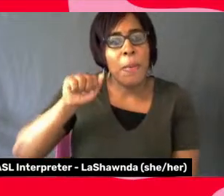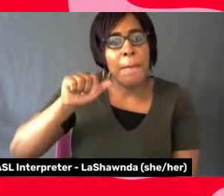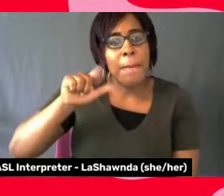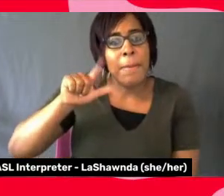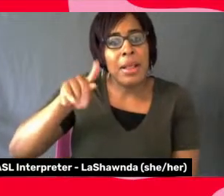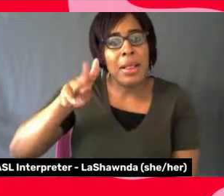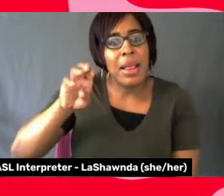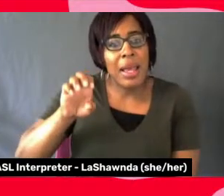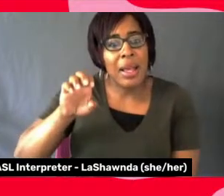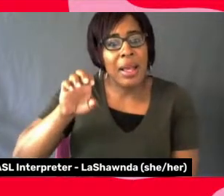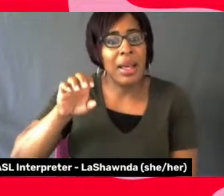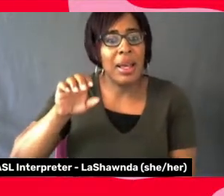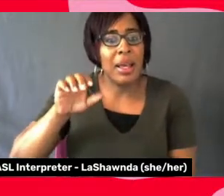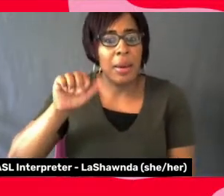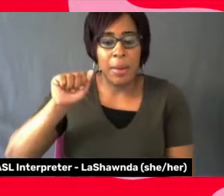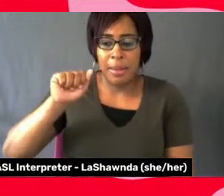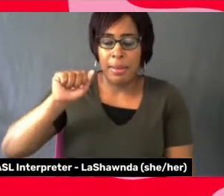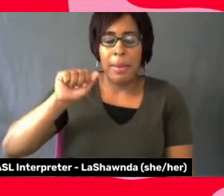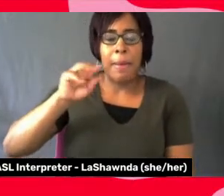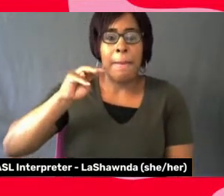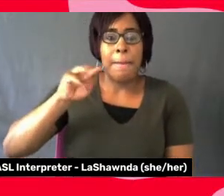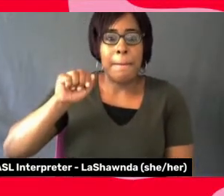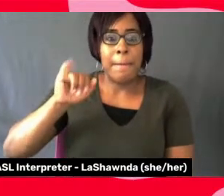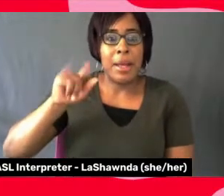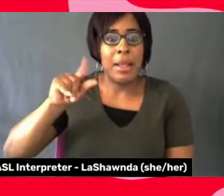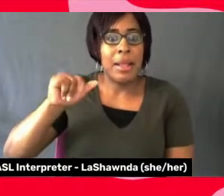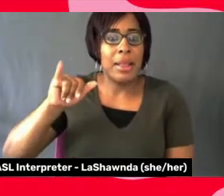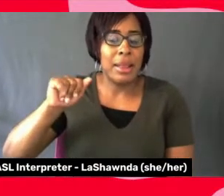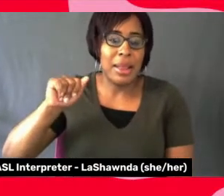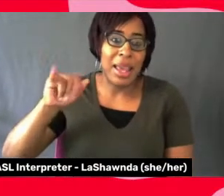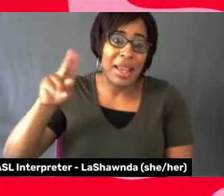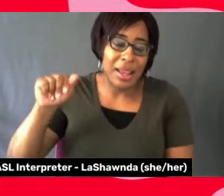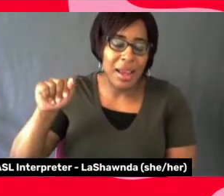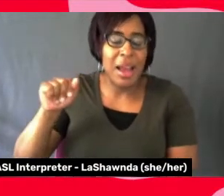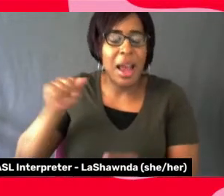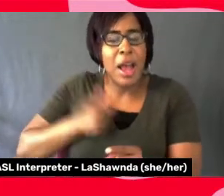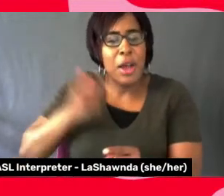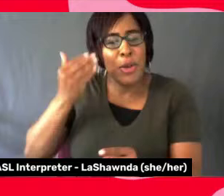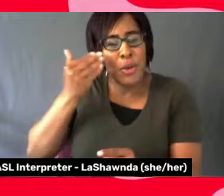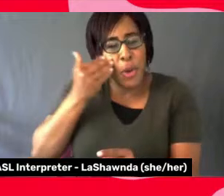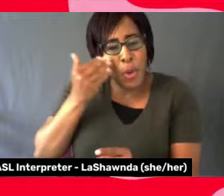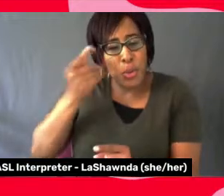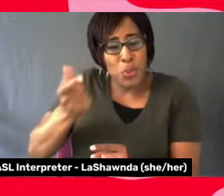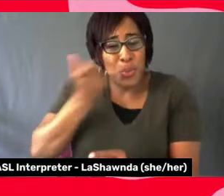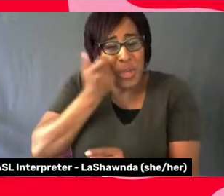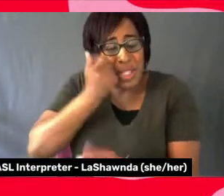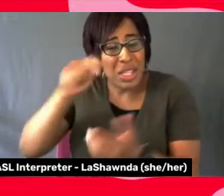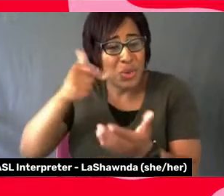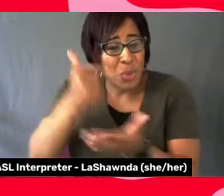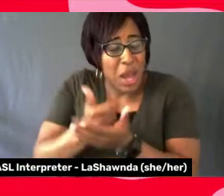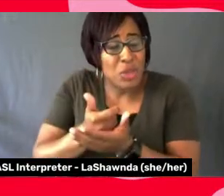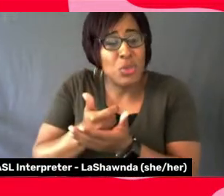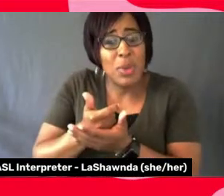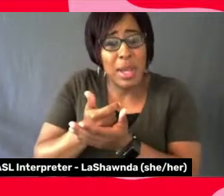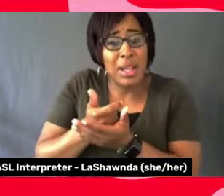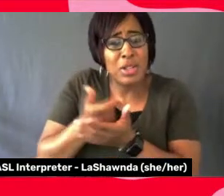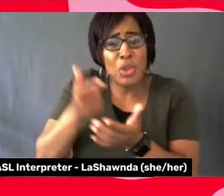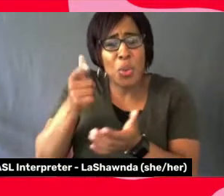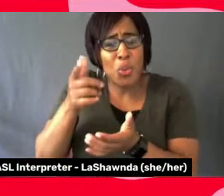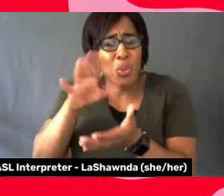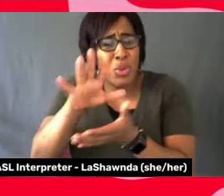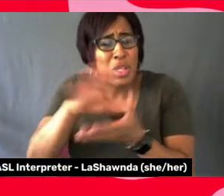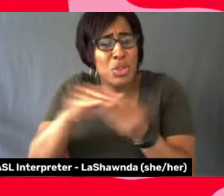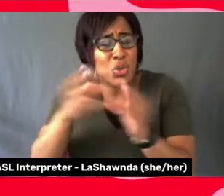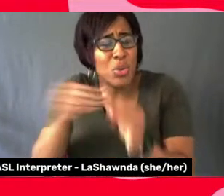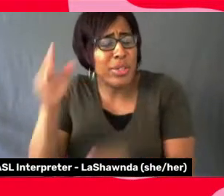you are a recent graduate of Marquette University in theater. Um, just wondering, wonder, take your